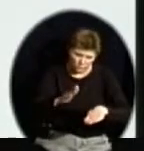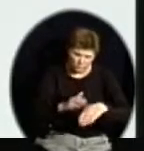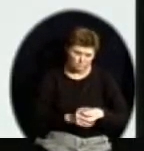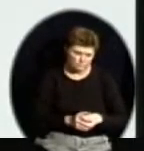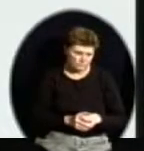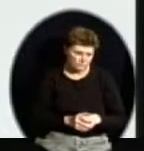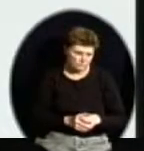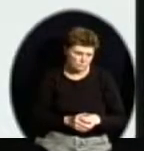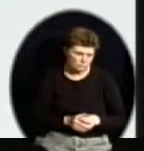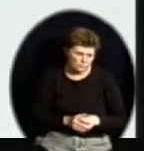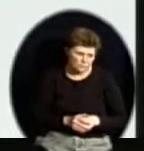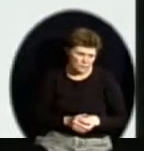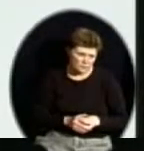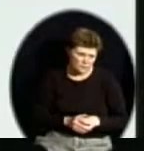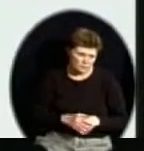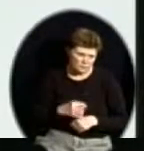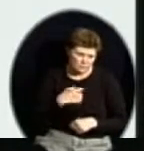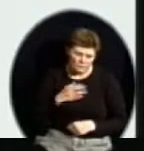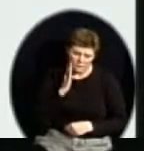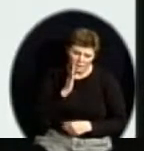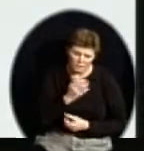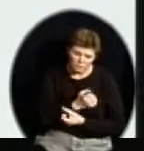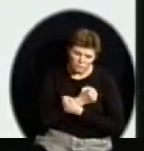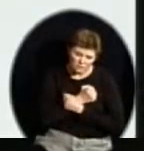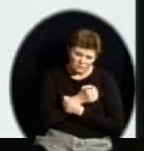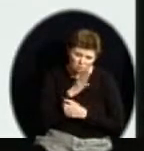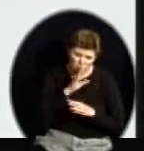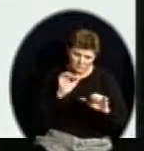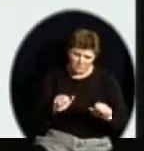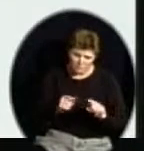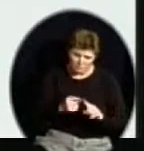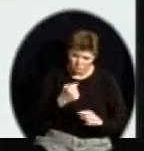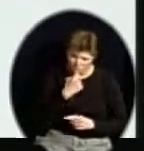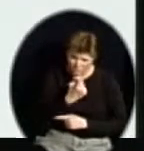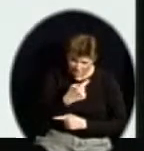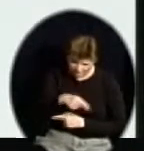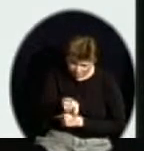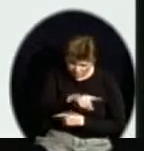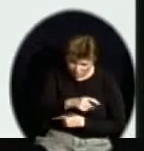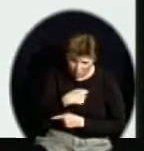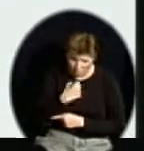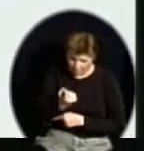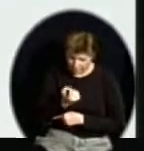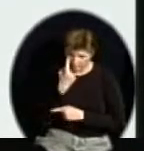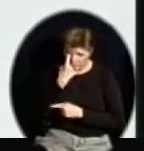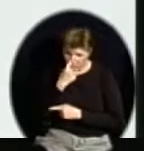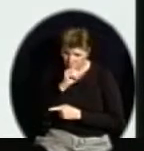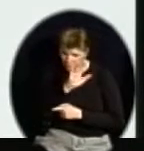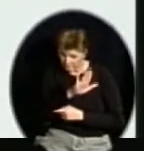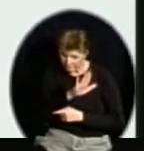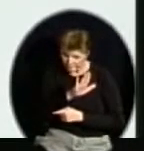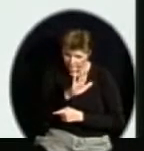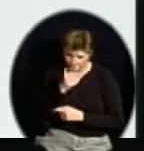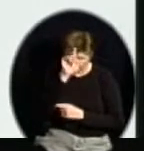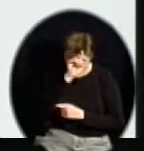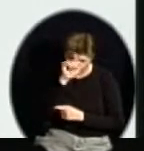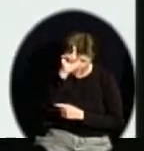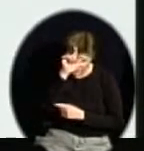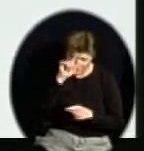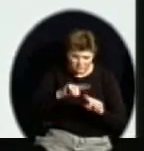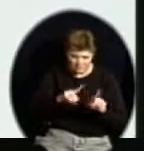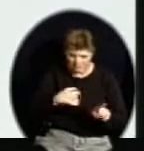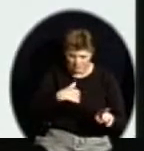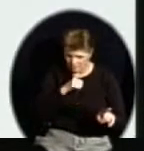I would love to be able to tell you that I thoroughly understand the logic. I think part of it from a special ed standpoint, because when IDEA was